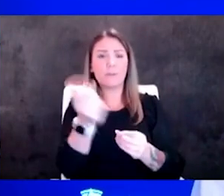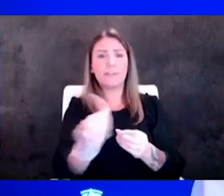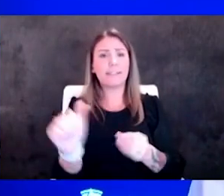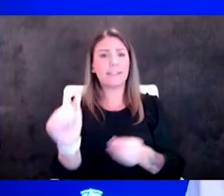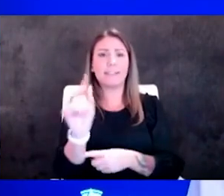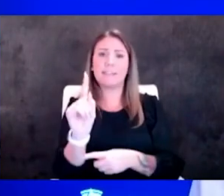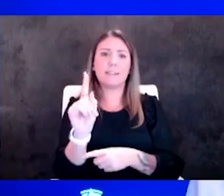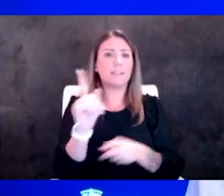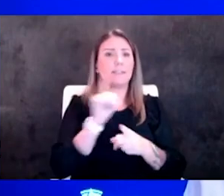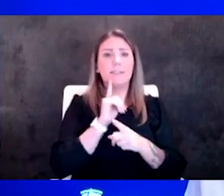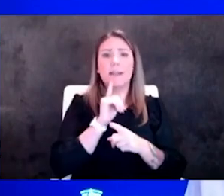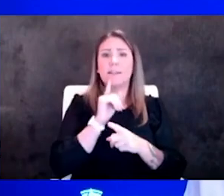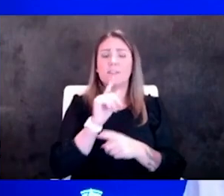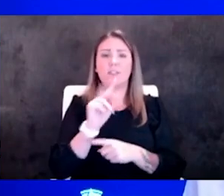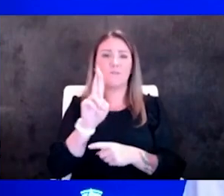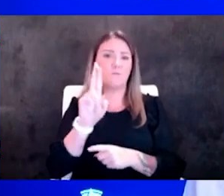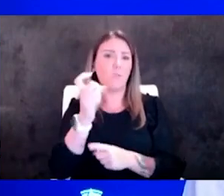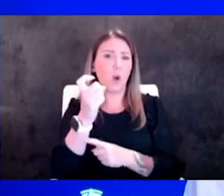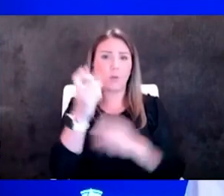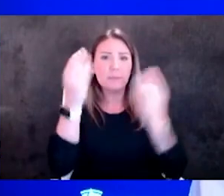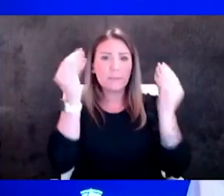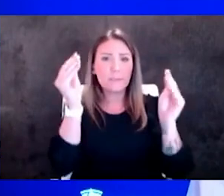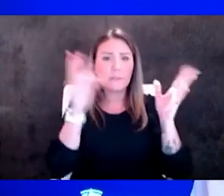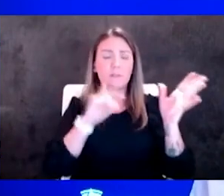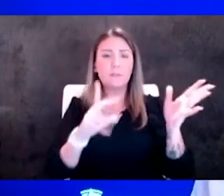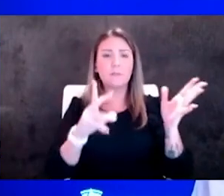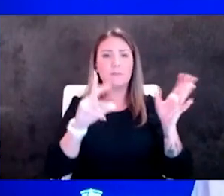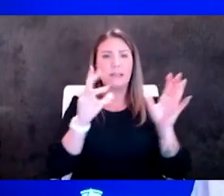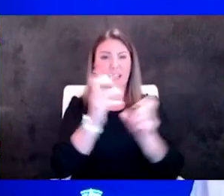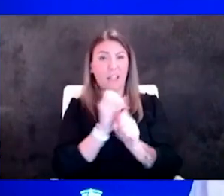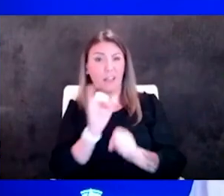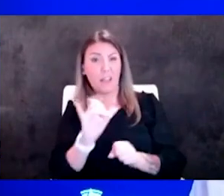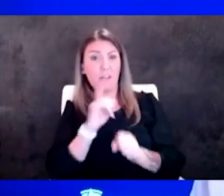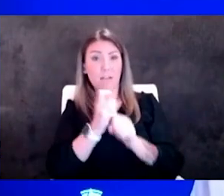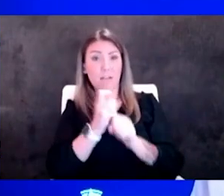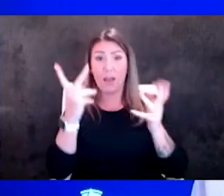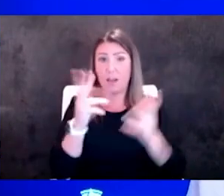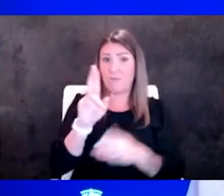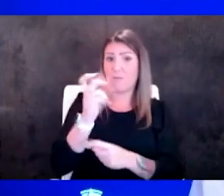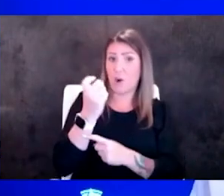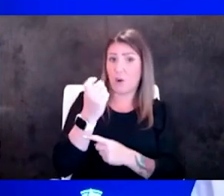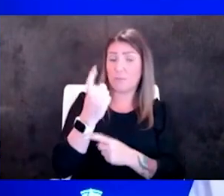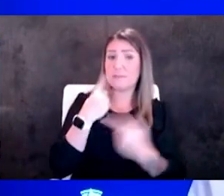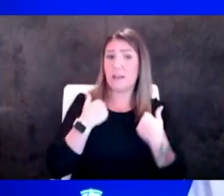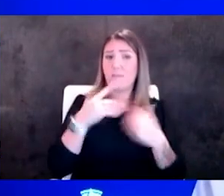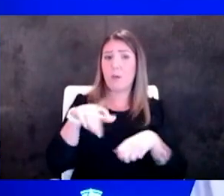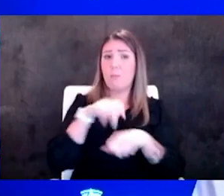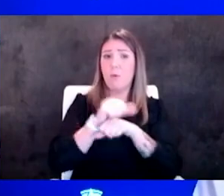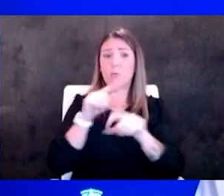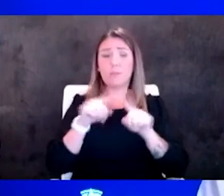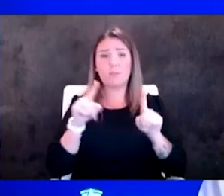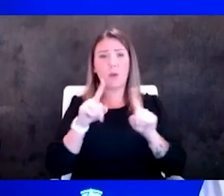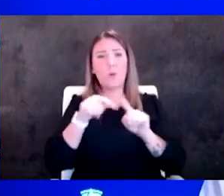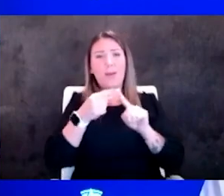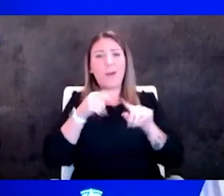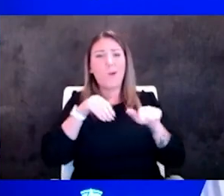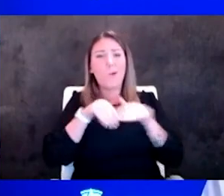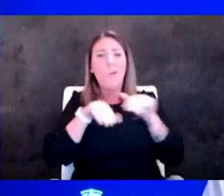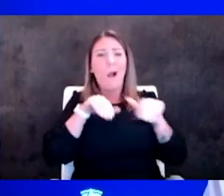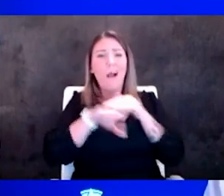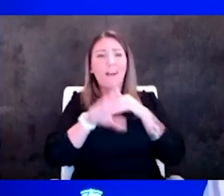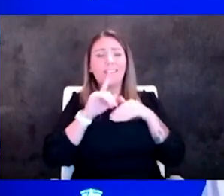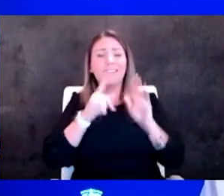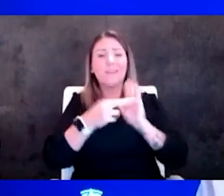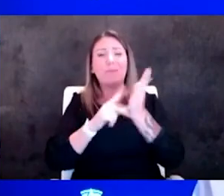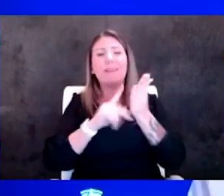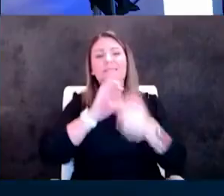pharmacy pharmacy and try to get that um i think a lot of the pharmacies maybe have appointments but when we say walk in that's essentially what that would mean yeah